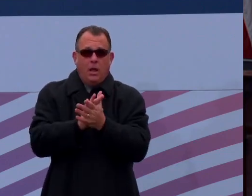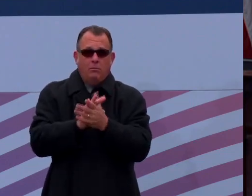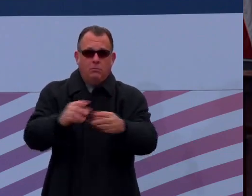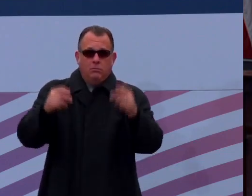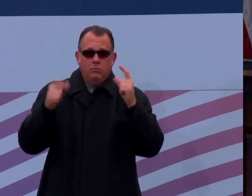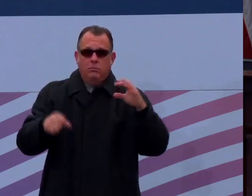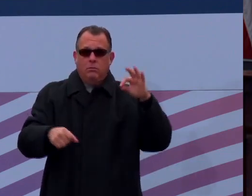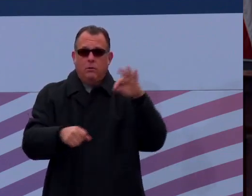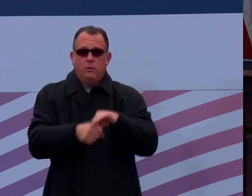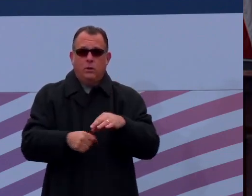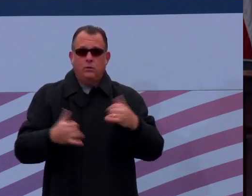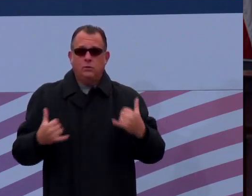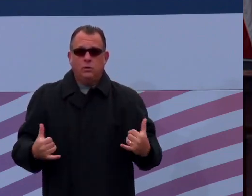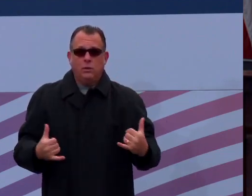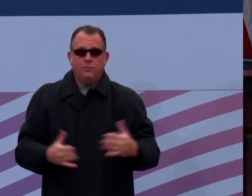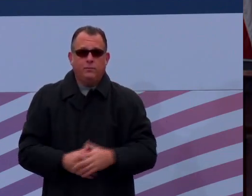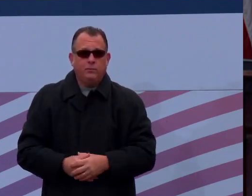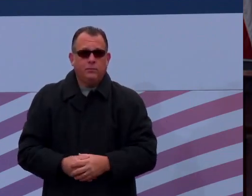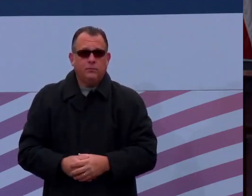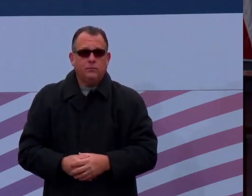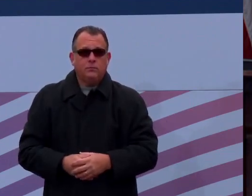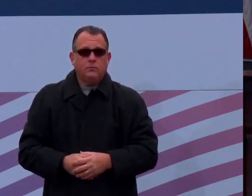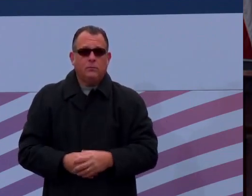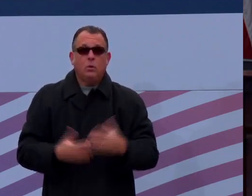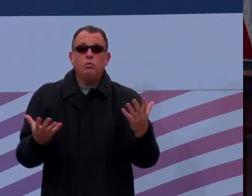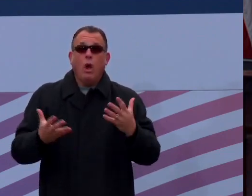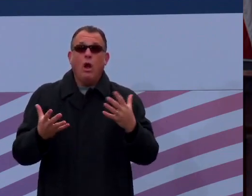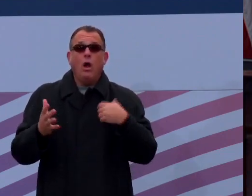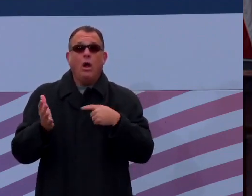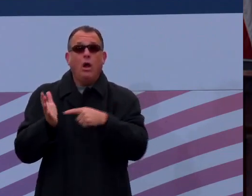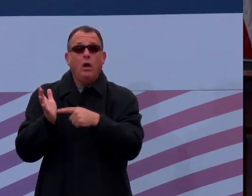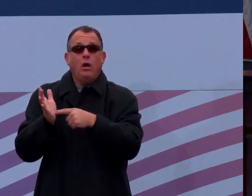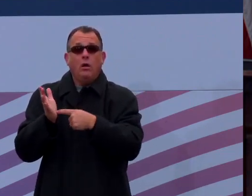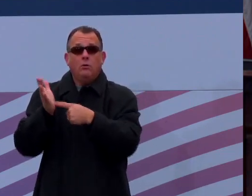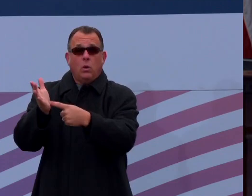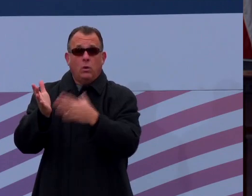Senator Pittman offers the following resolution, which the Clerk will read.